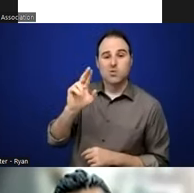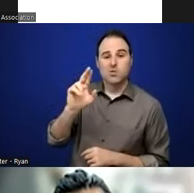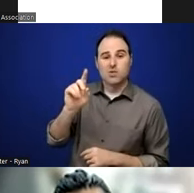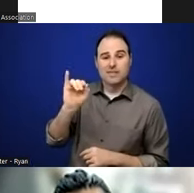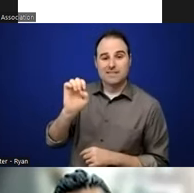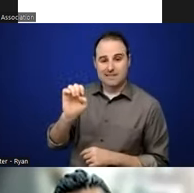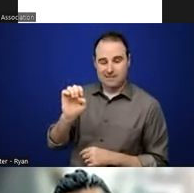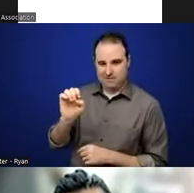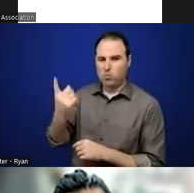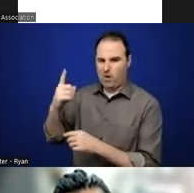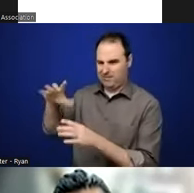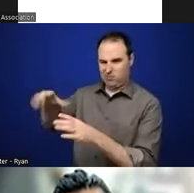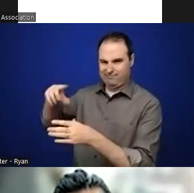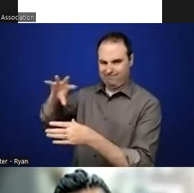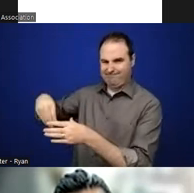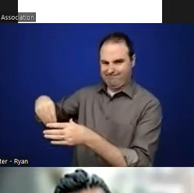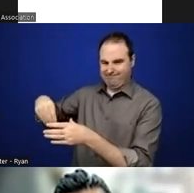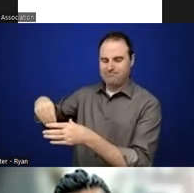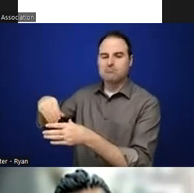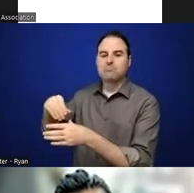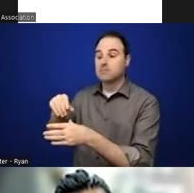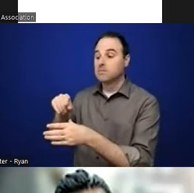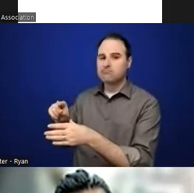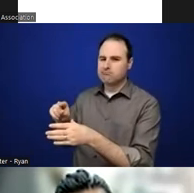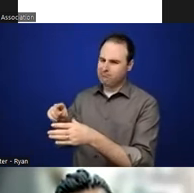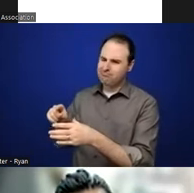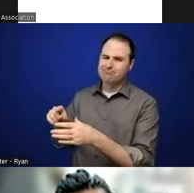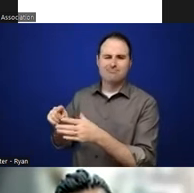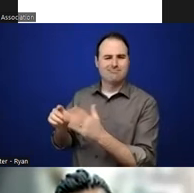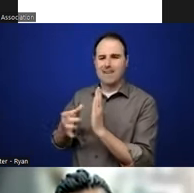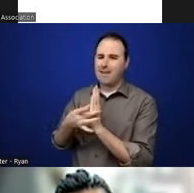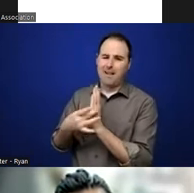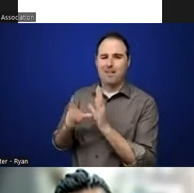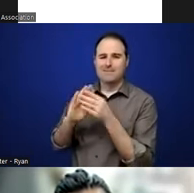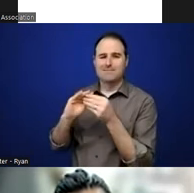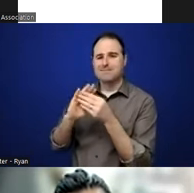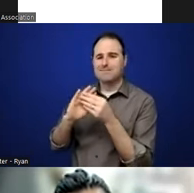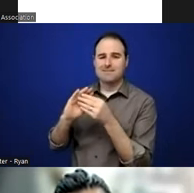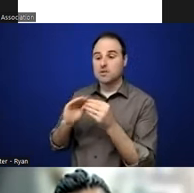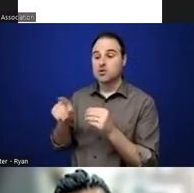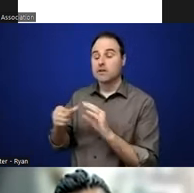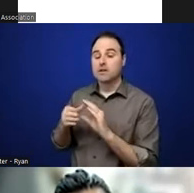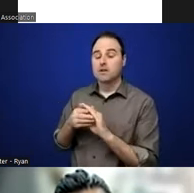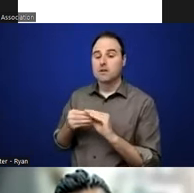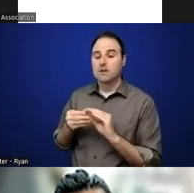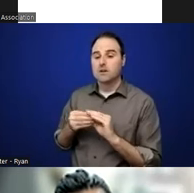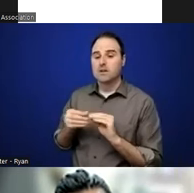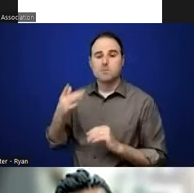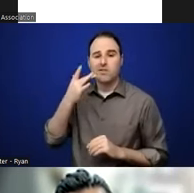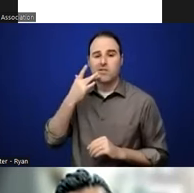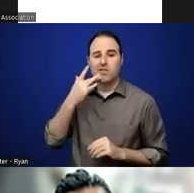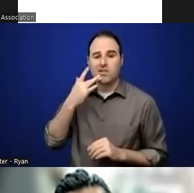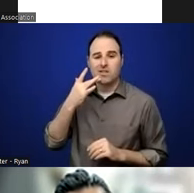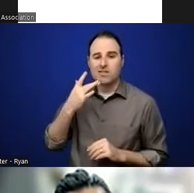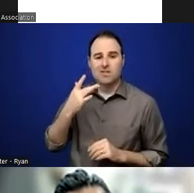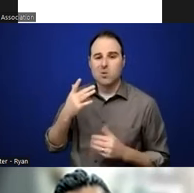eloquently said that in her, um, interest and doing of oral history, she prefers not to use